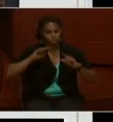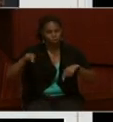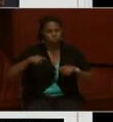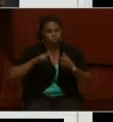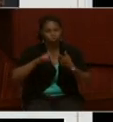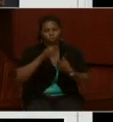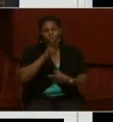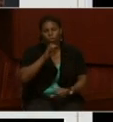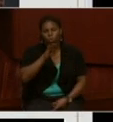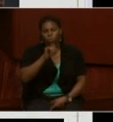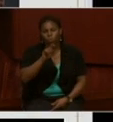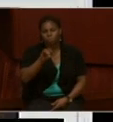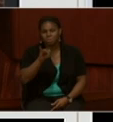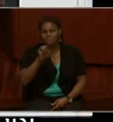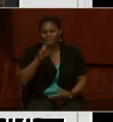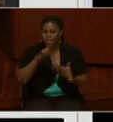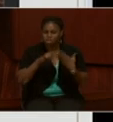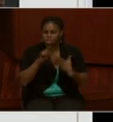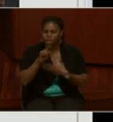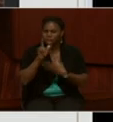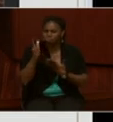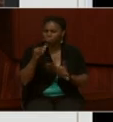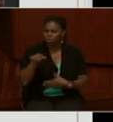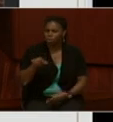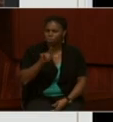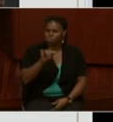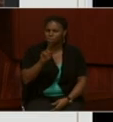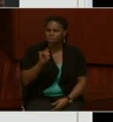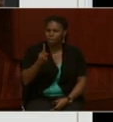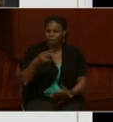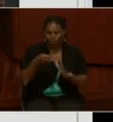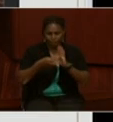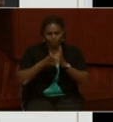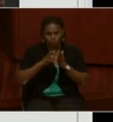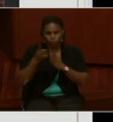and check out those links and view all those web pages for yourself.